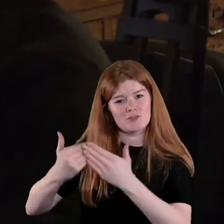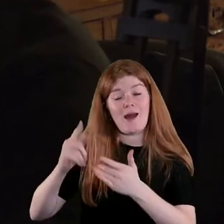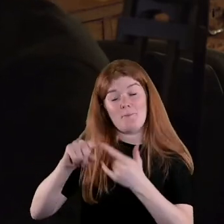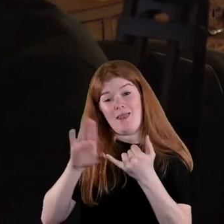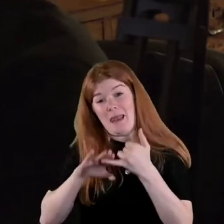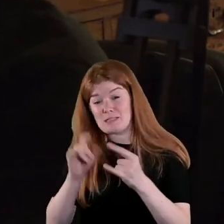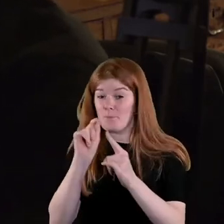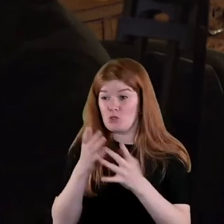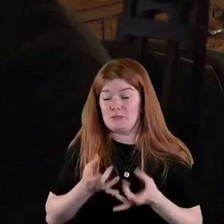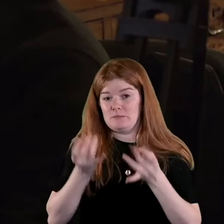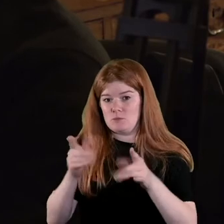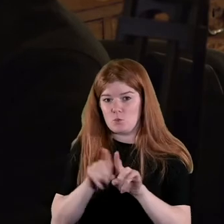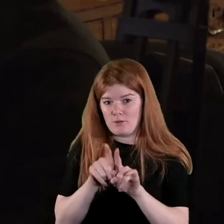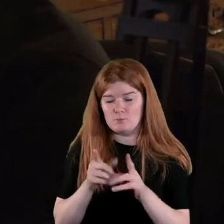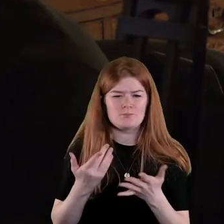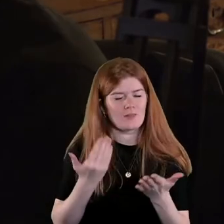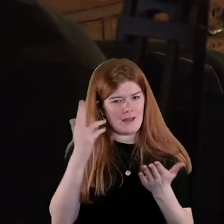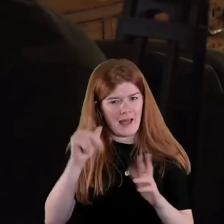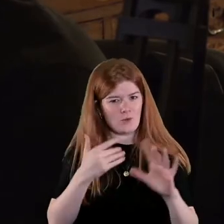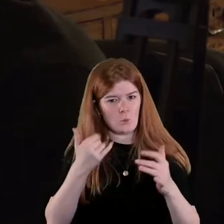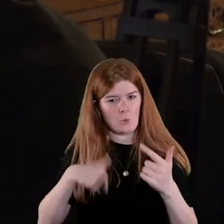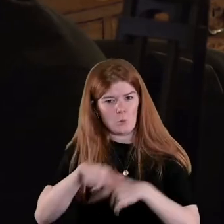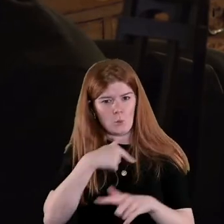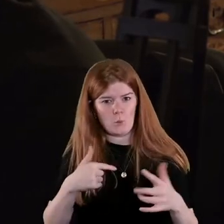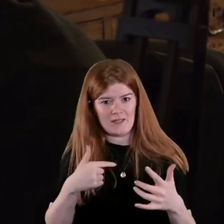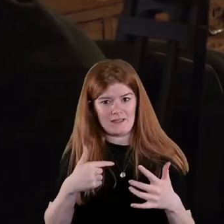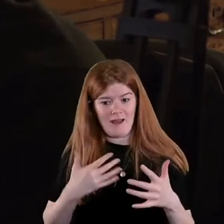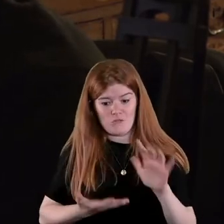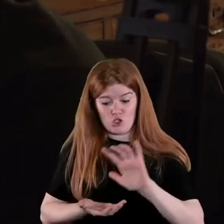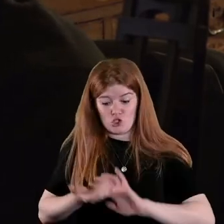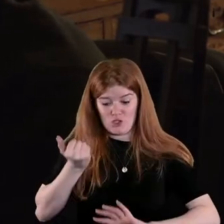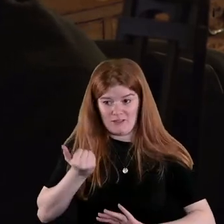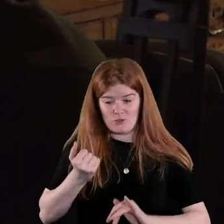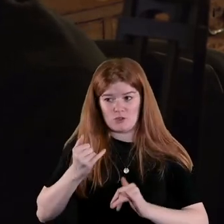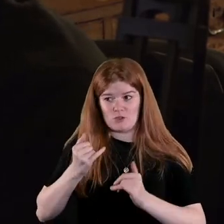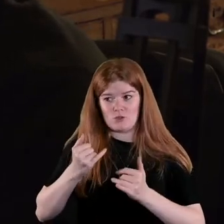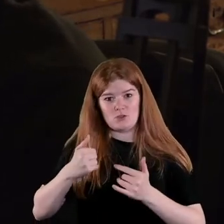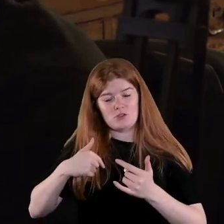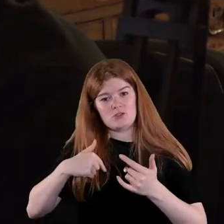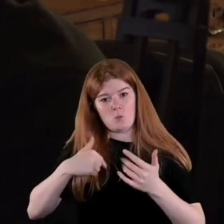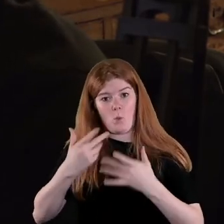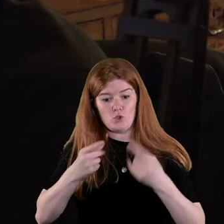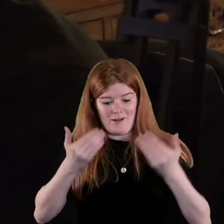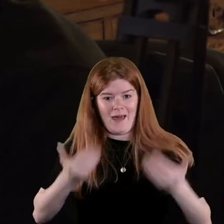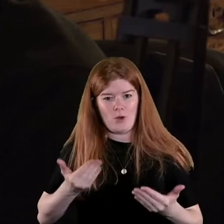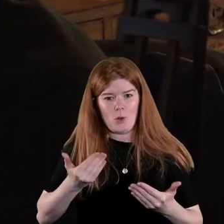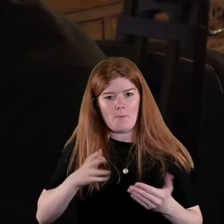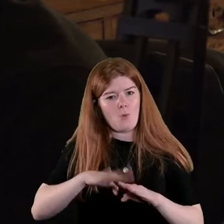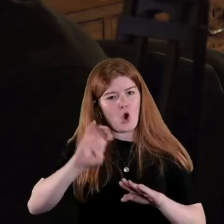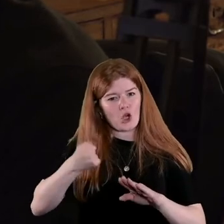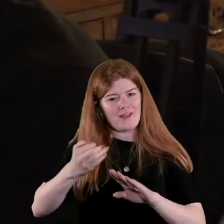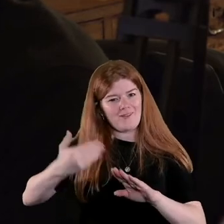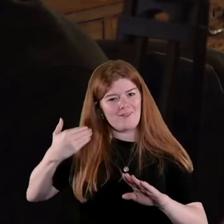final point I'd put on that is could we have got where we are tonight earlier and how does complex a